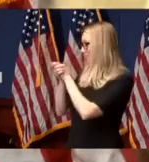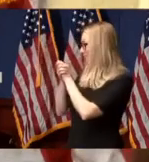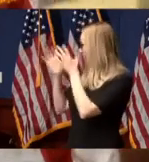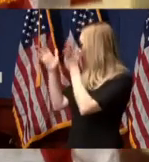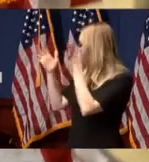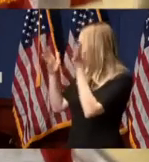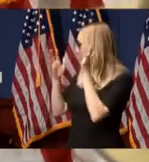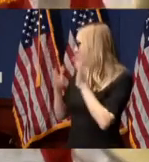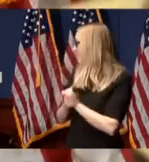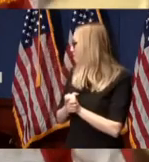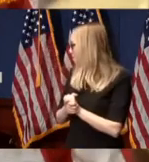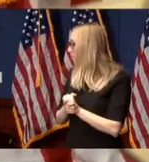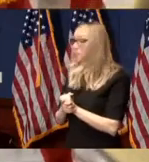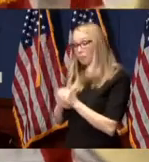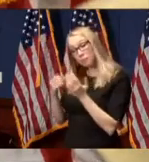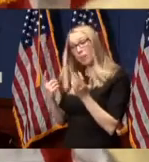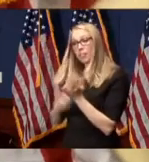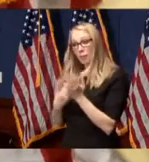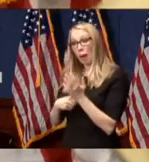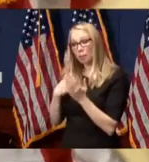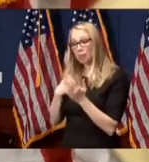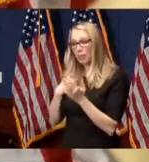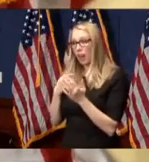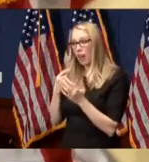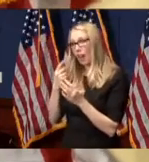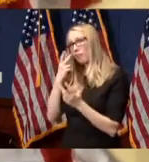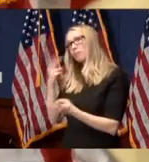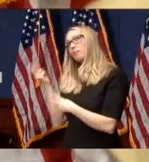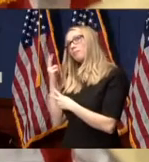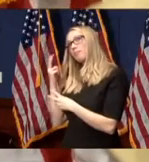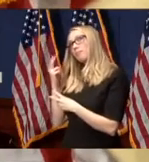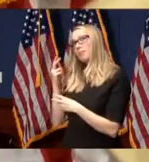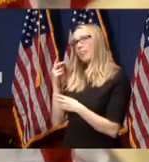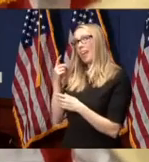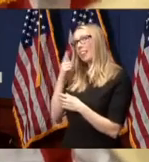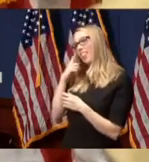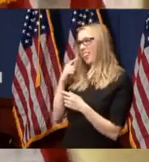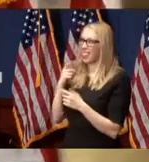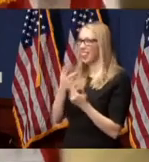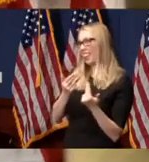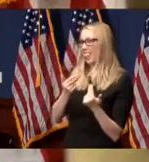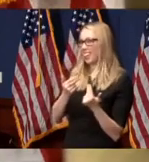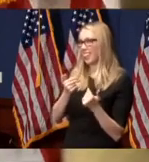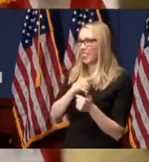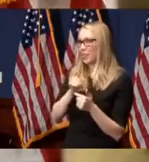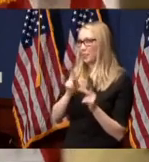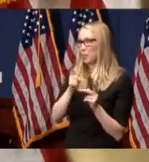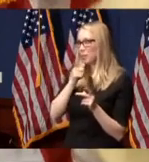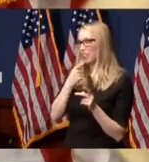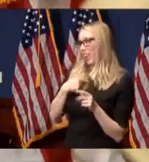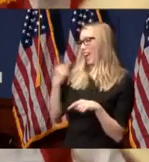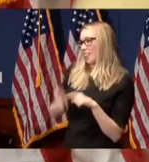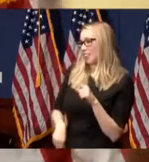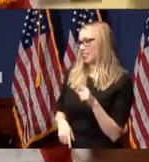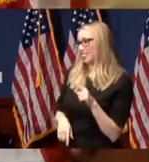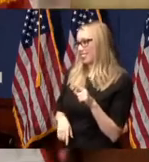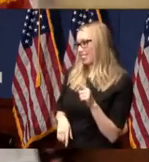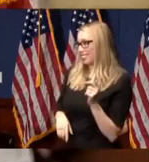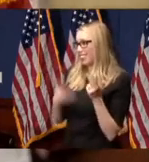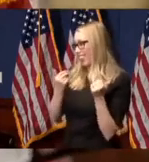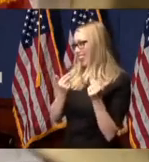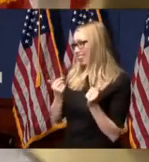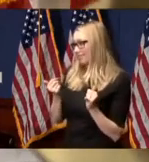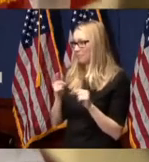Thank you. Sometimes I go back and say, nah, nah, nah, nah, nah, to those who say I couldn't do it.